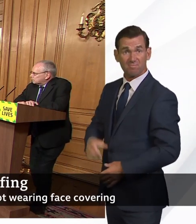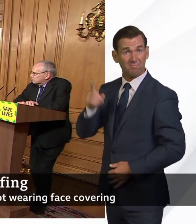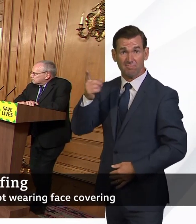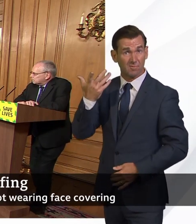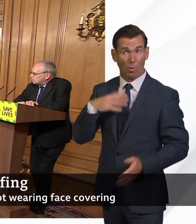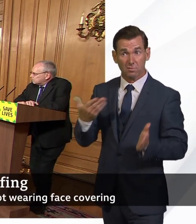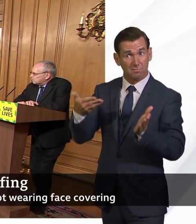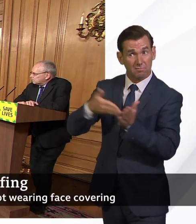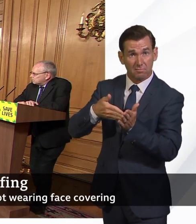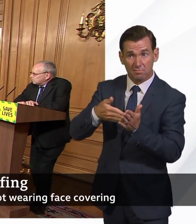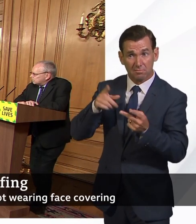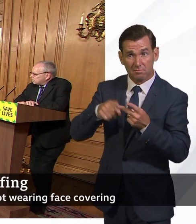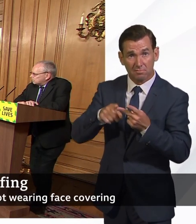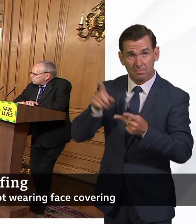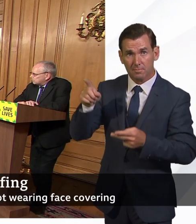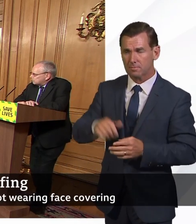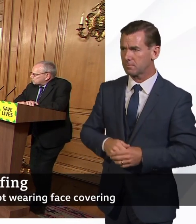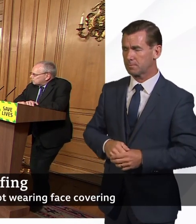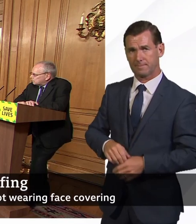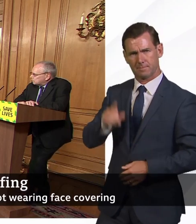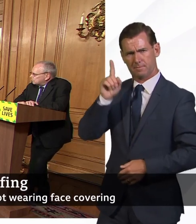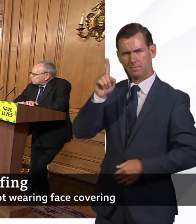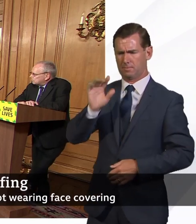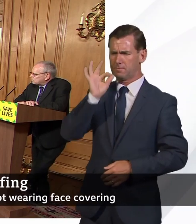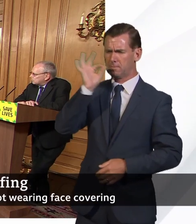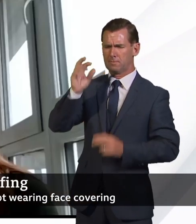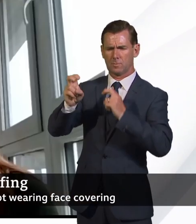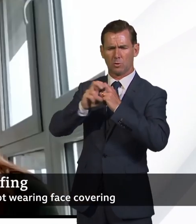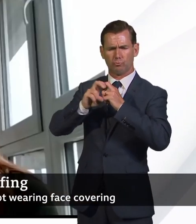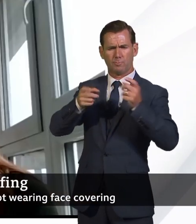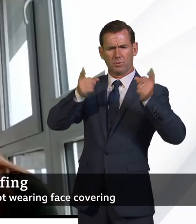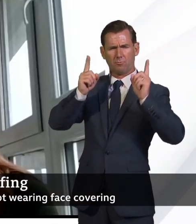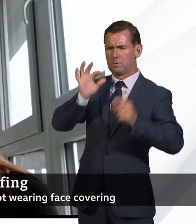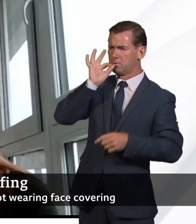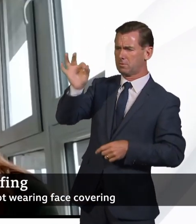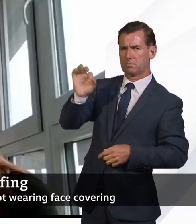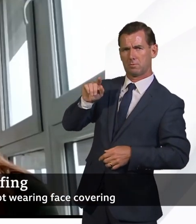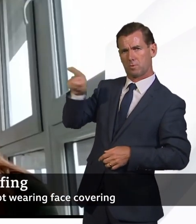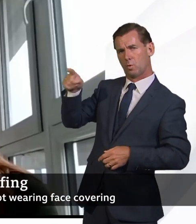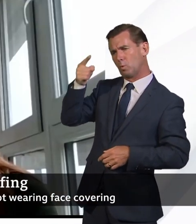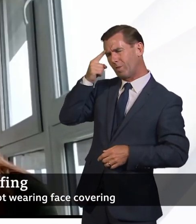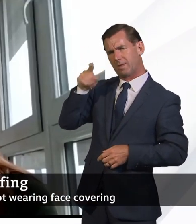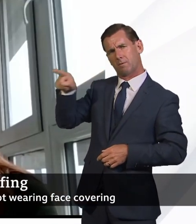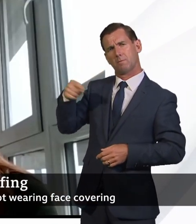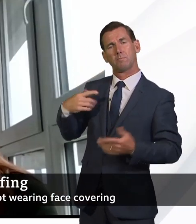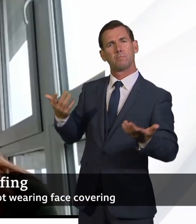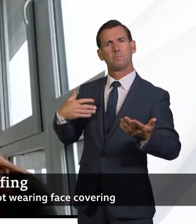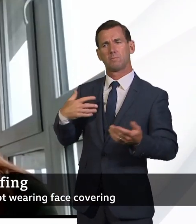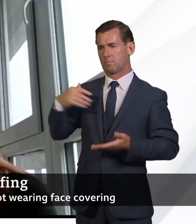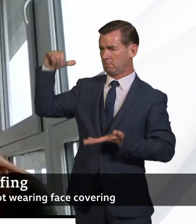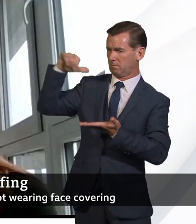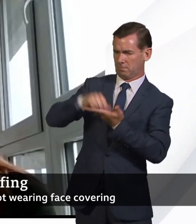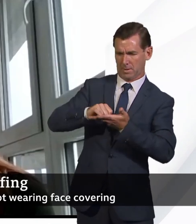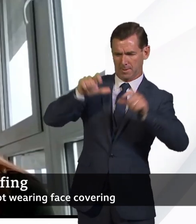wanted to come back on? I just want to follow up with Transport Secretary. What do you think would be the best measuring, in your view, to replace the quarantine